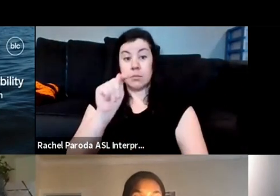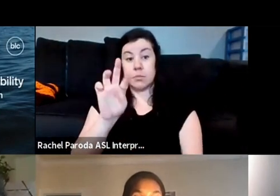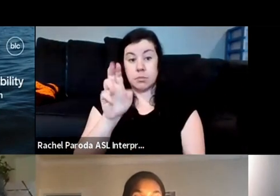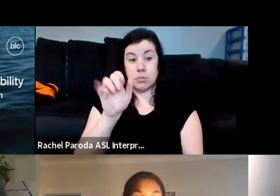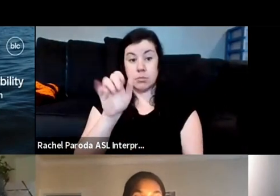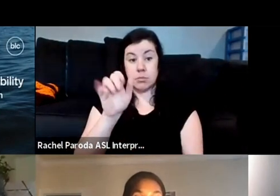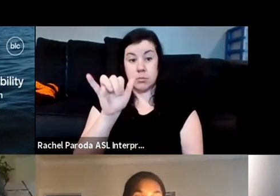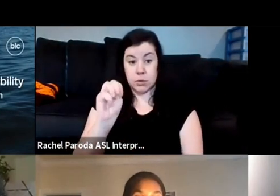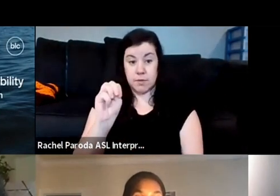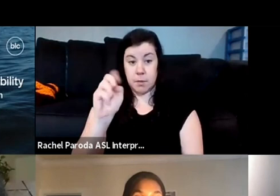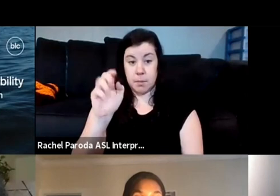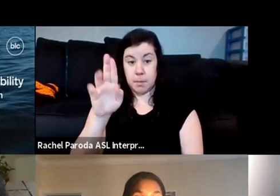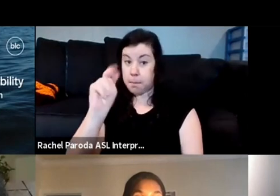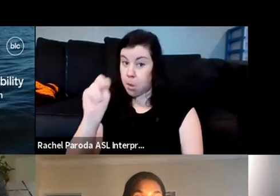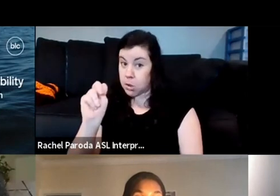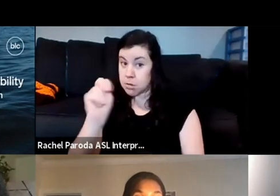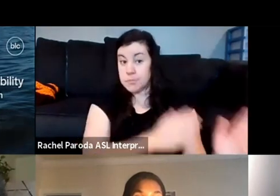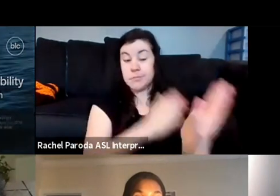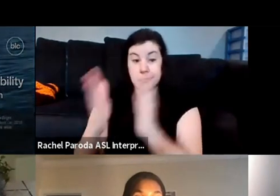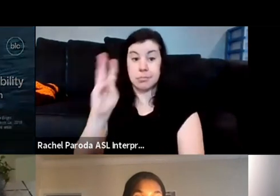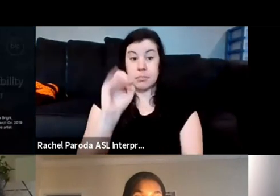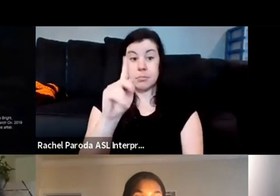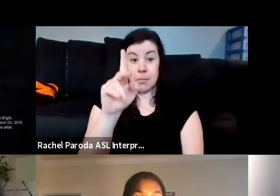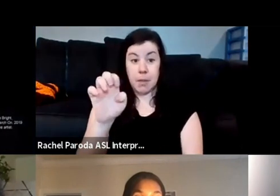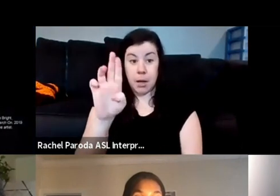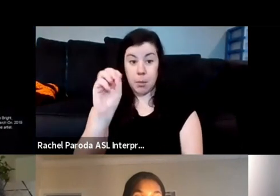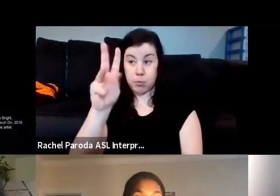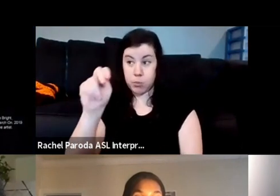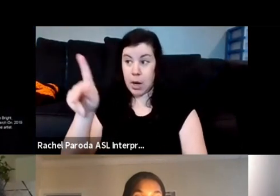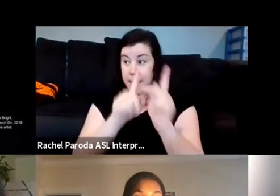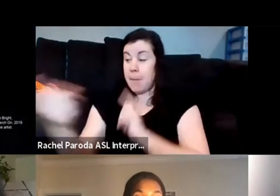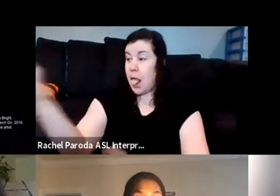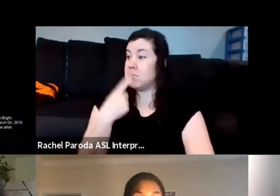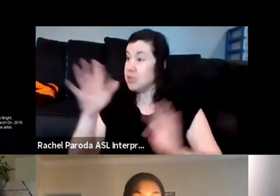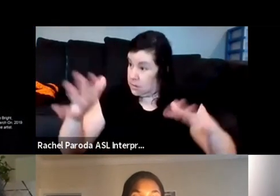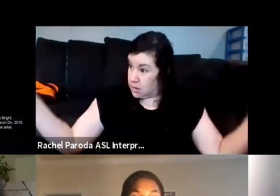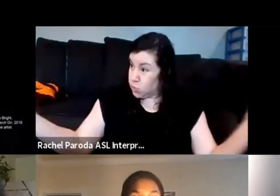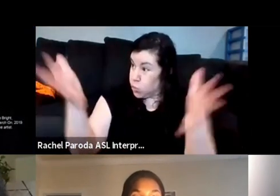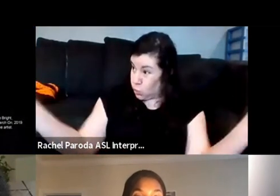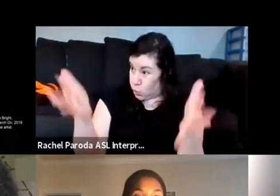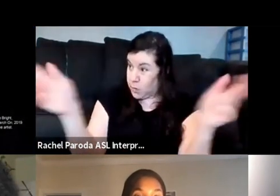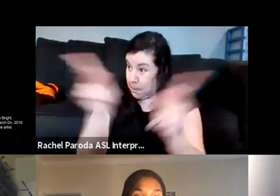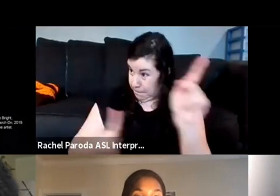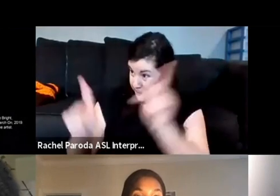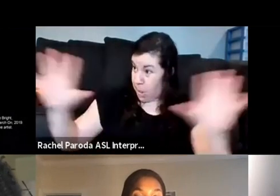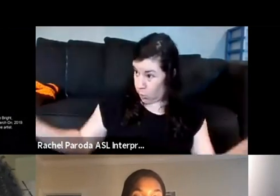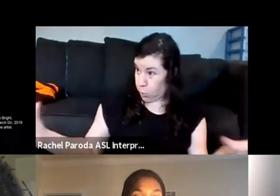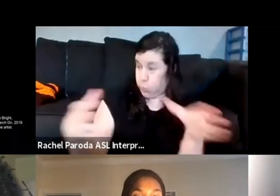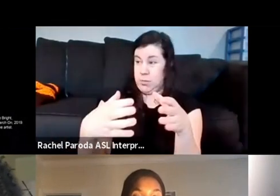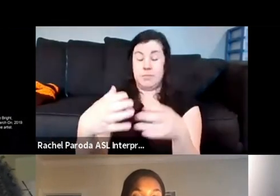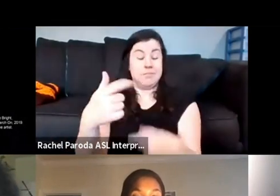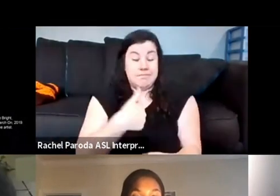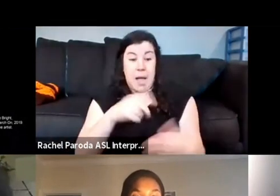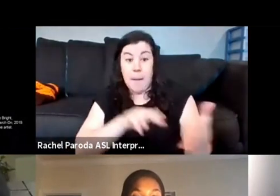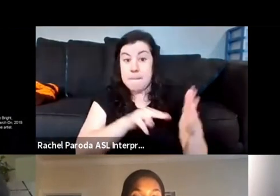um when mark brown died people asked me to rally and organize people in the streets and the only reason i would do it was the intentional